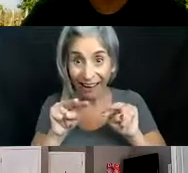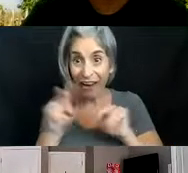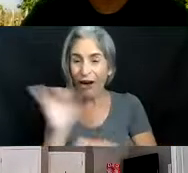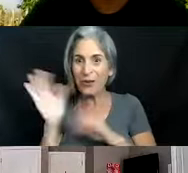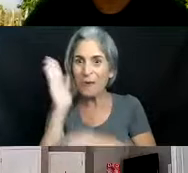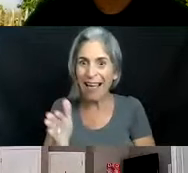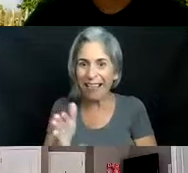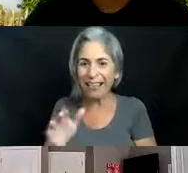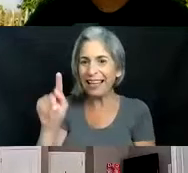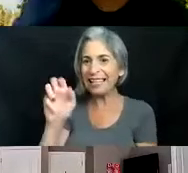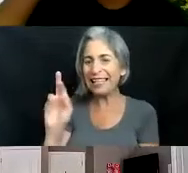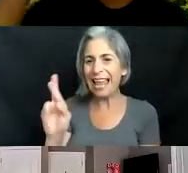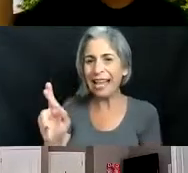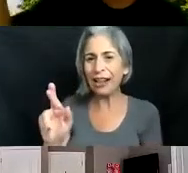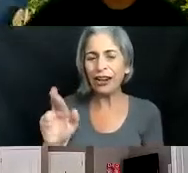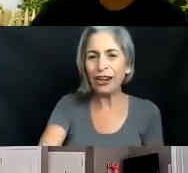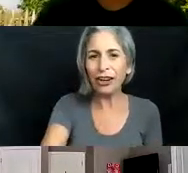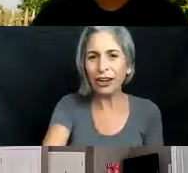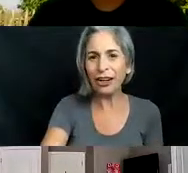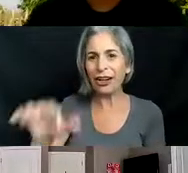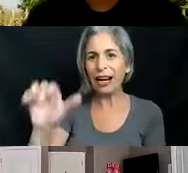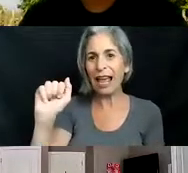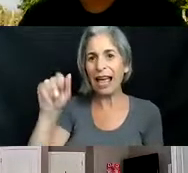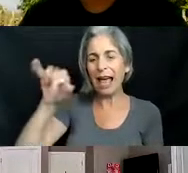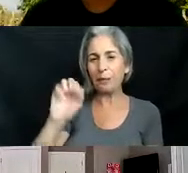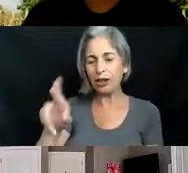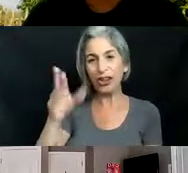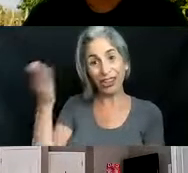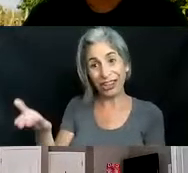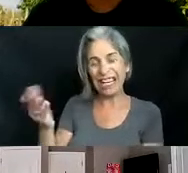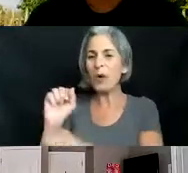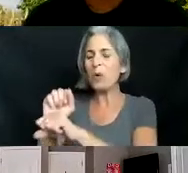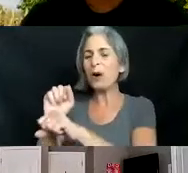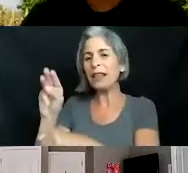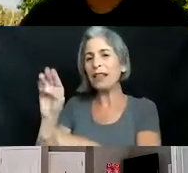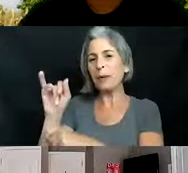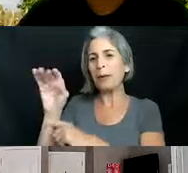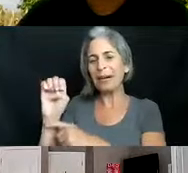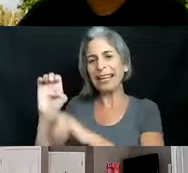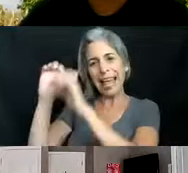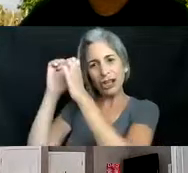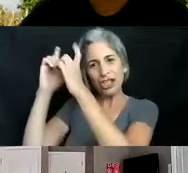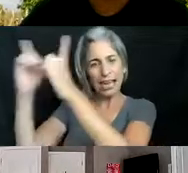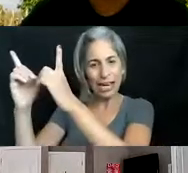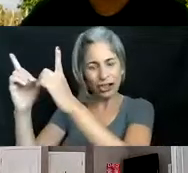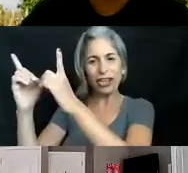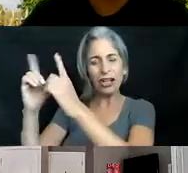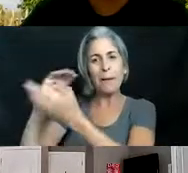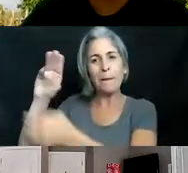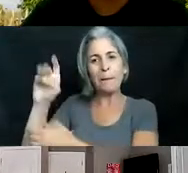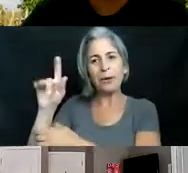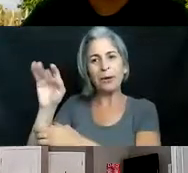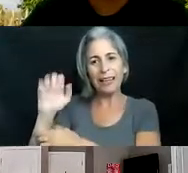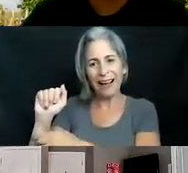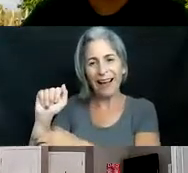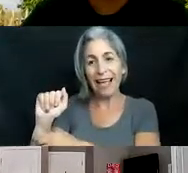taylor after and taylor is from the marine environmental education center at nova southeastern university